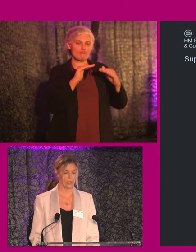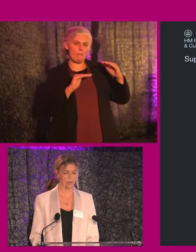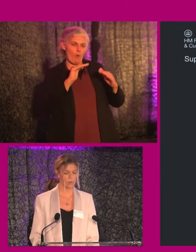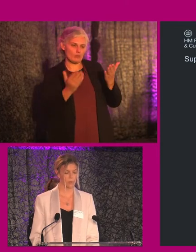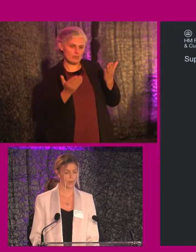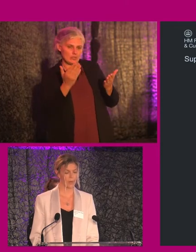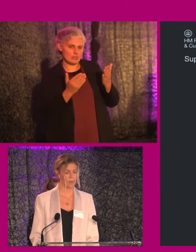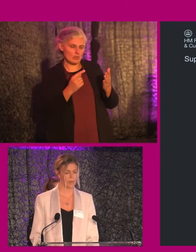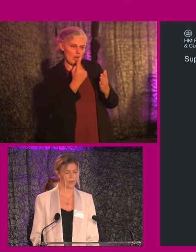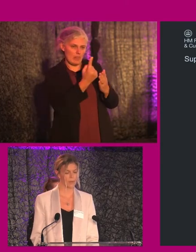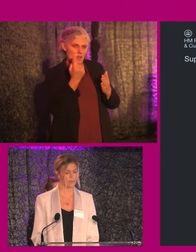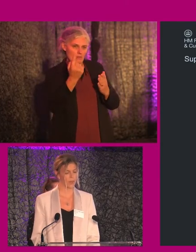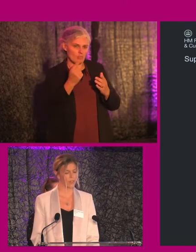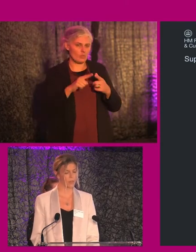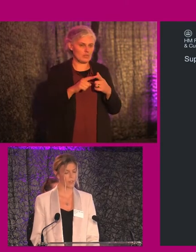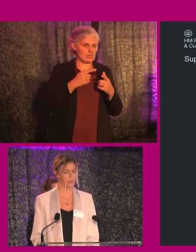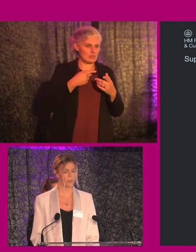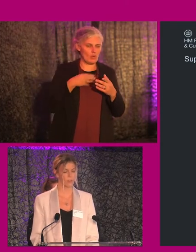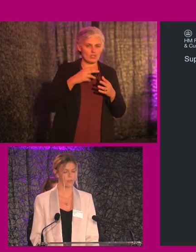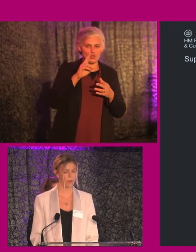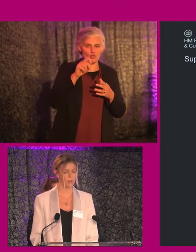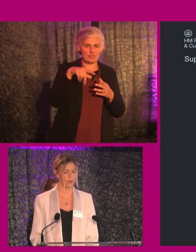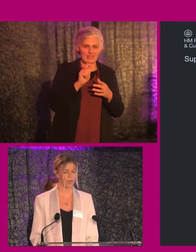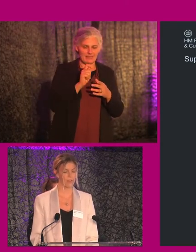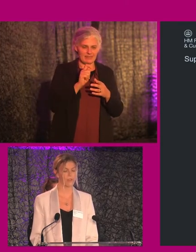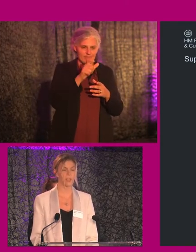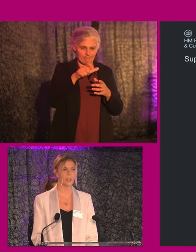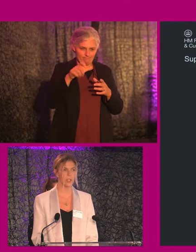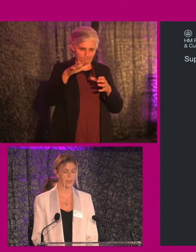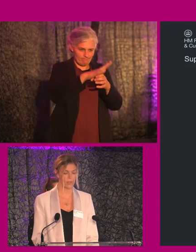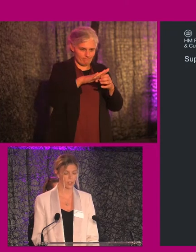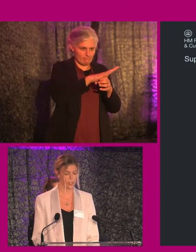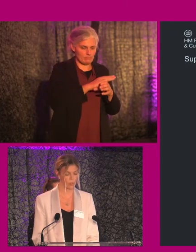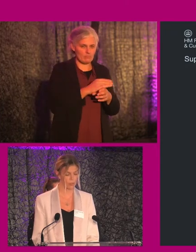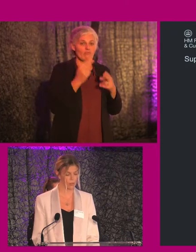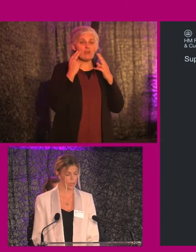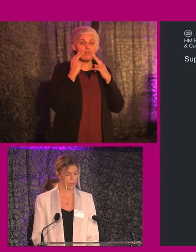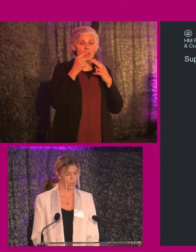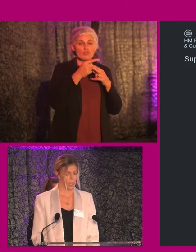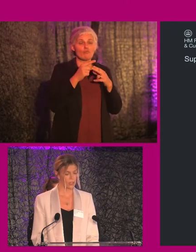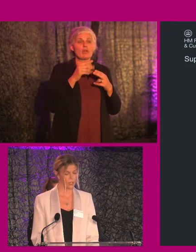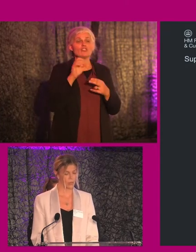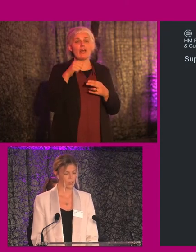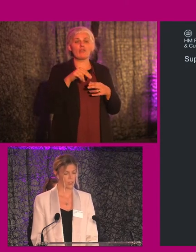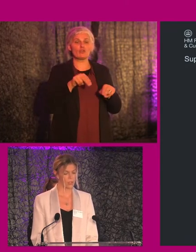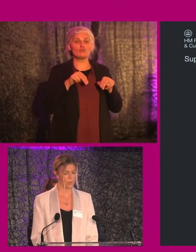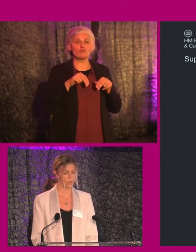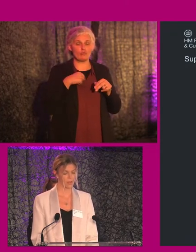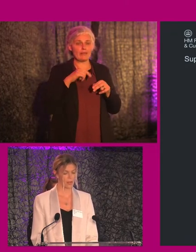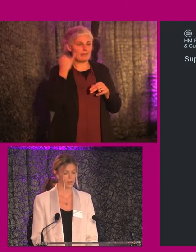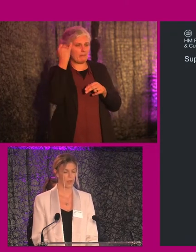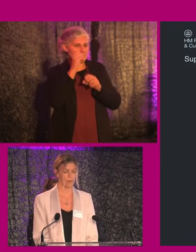Individual loos with pan, basin, vanity unit, and so forth. By their very nature, these are gender neutral. As you can imagine,